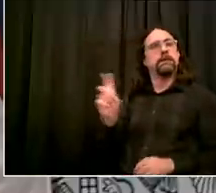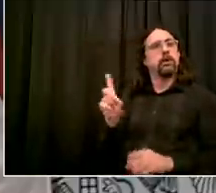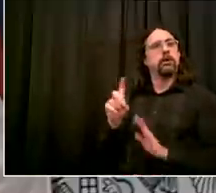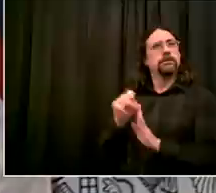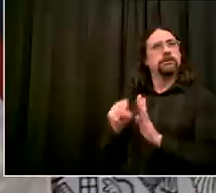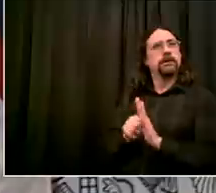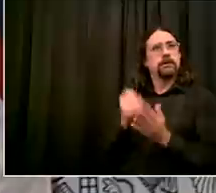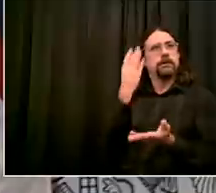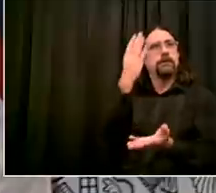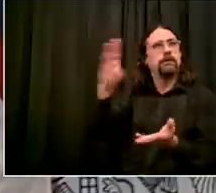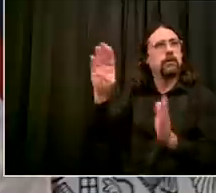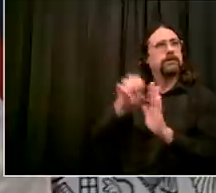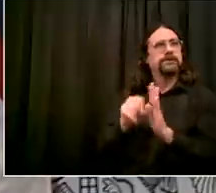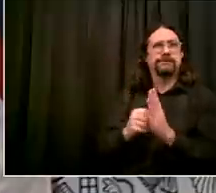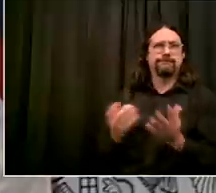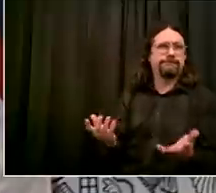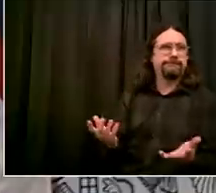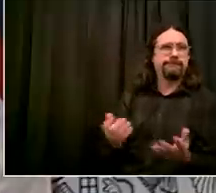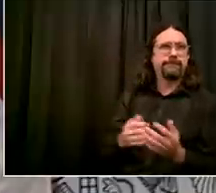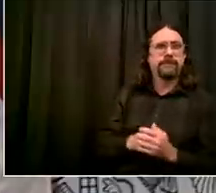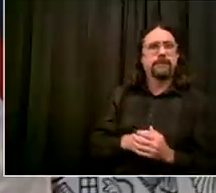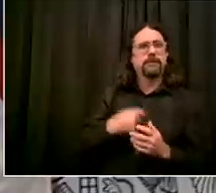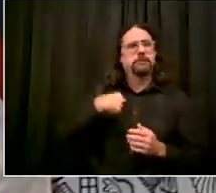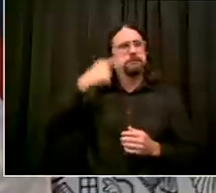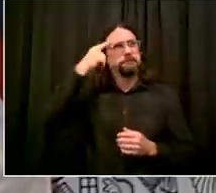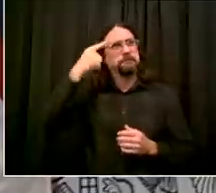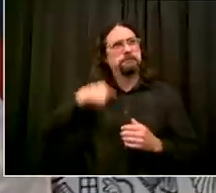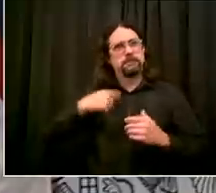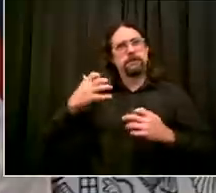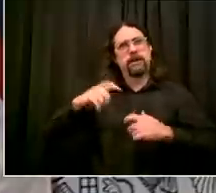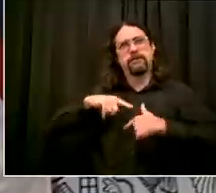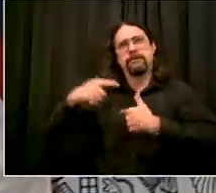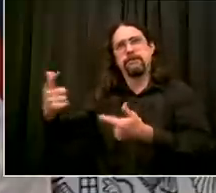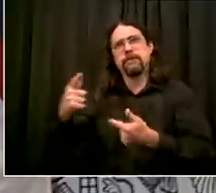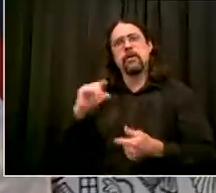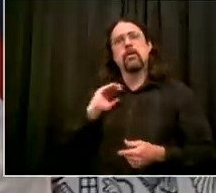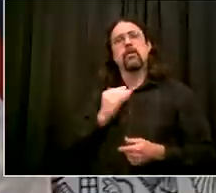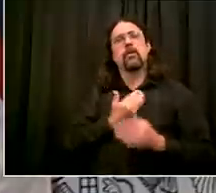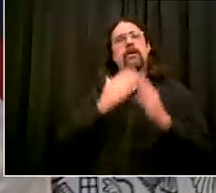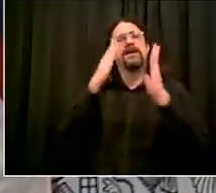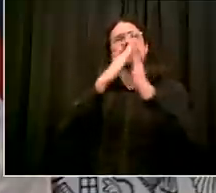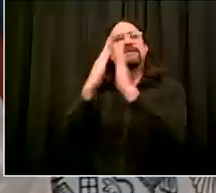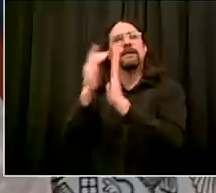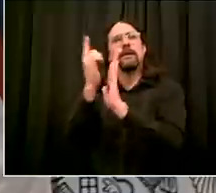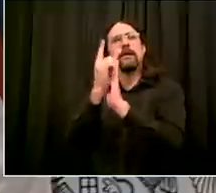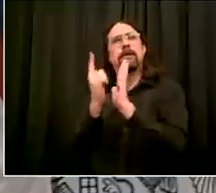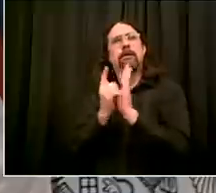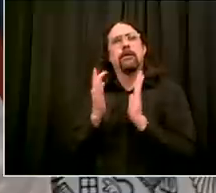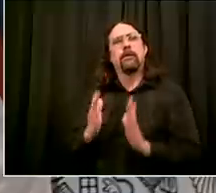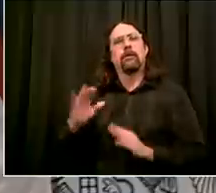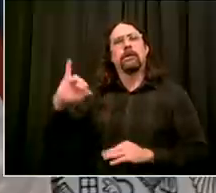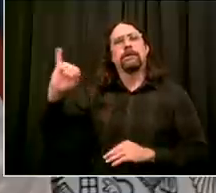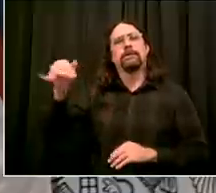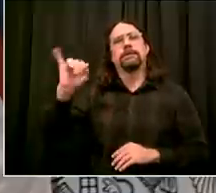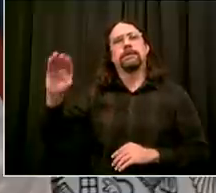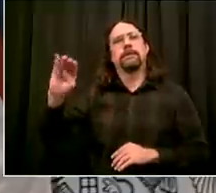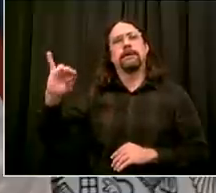same question about what this means about our constitutional norms and i want to give him a chance to weigh in as well